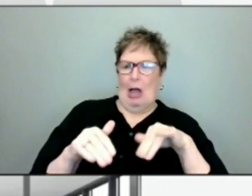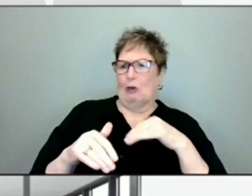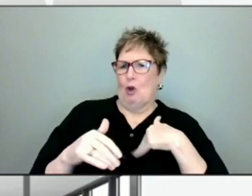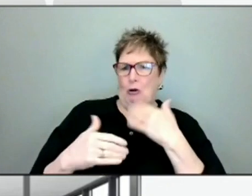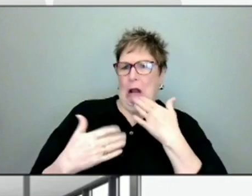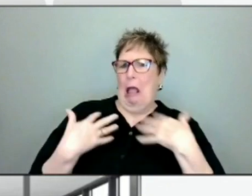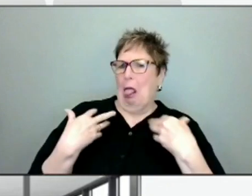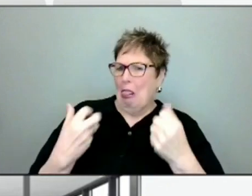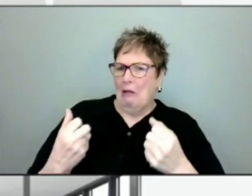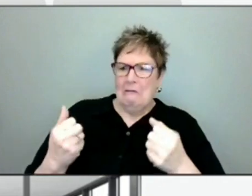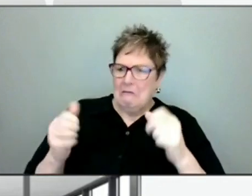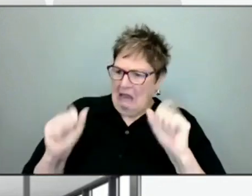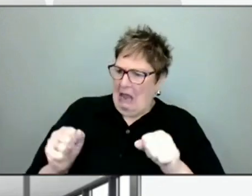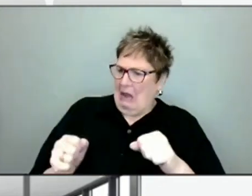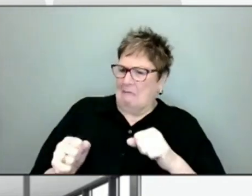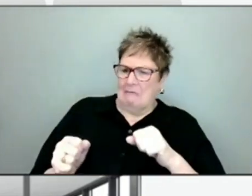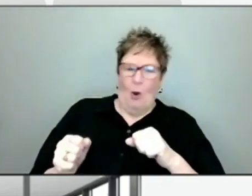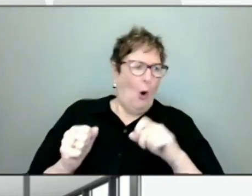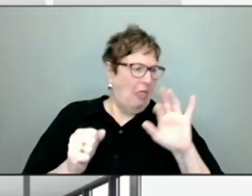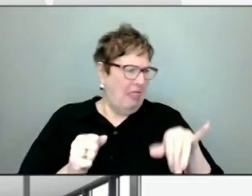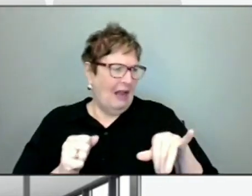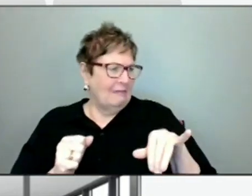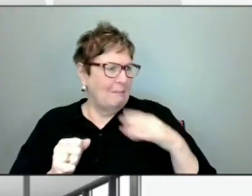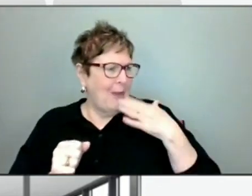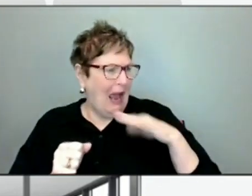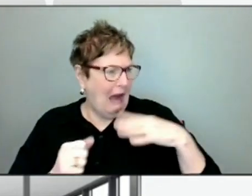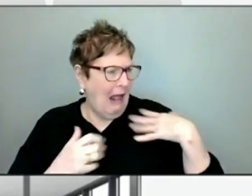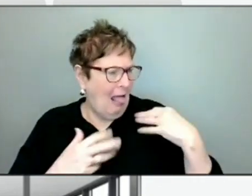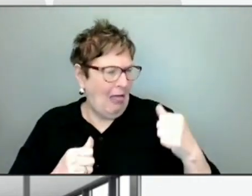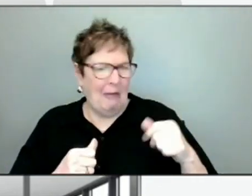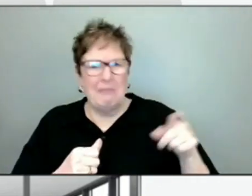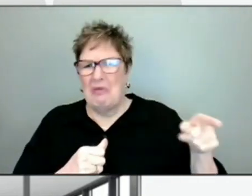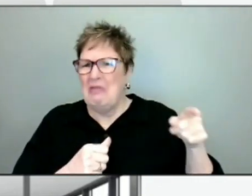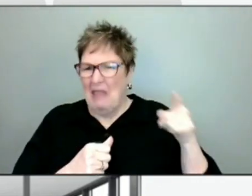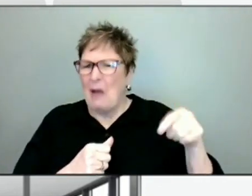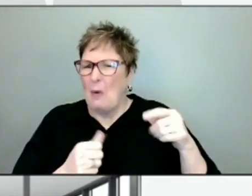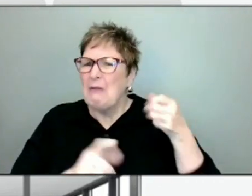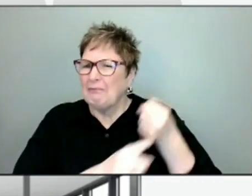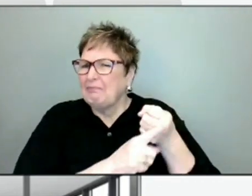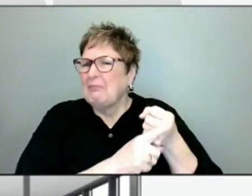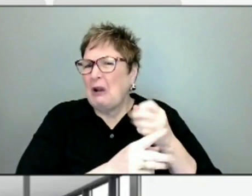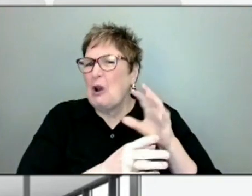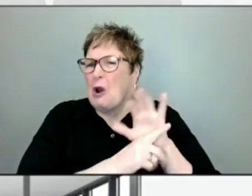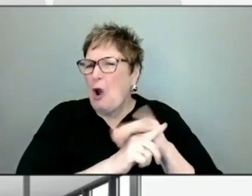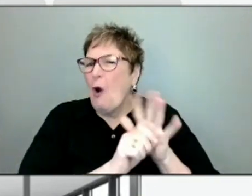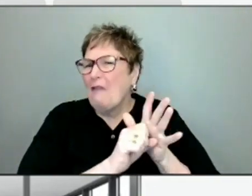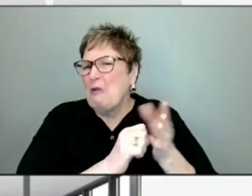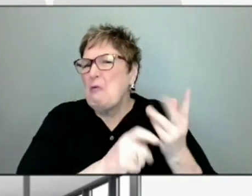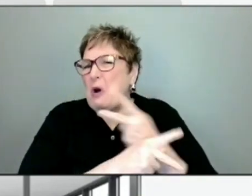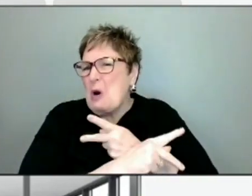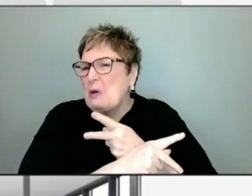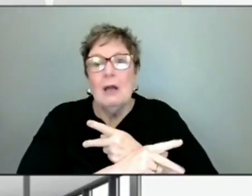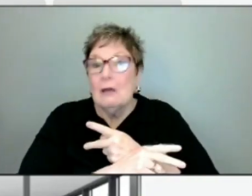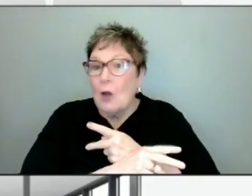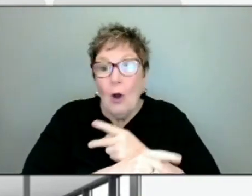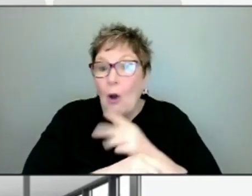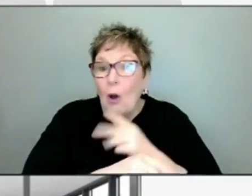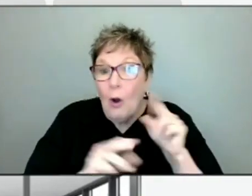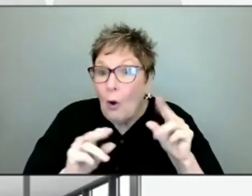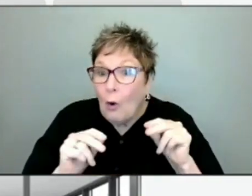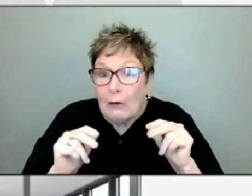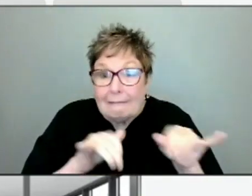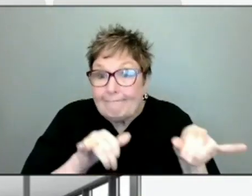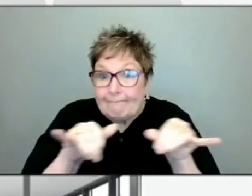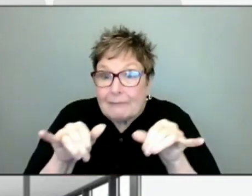to have a severe complication from COVID than that one. And, you know, as a grandparent, as a